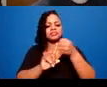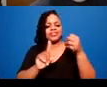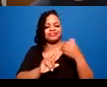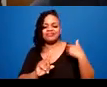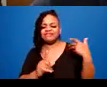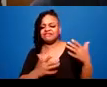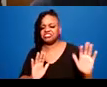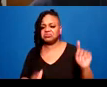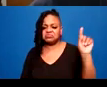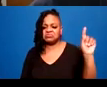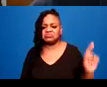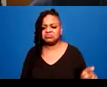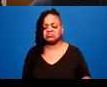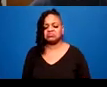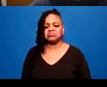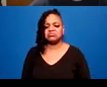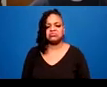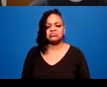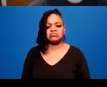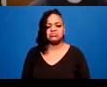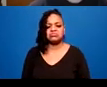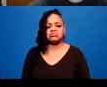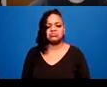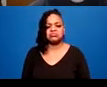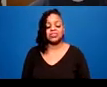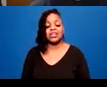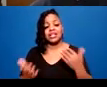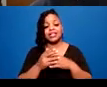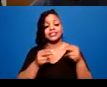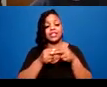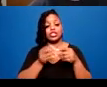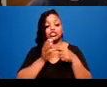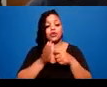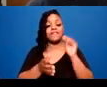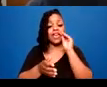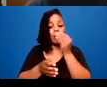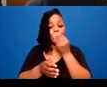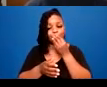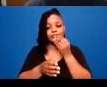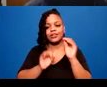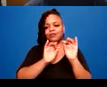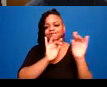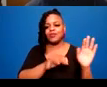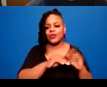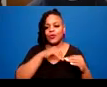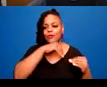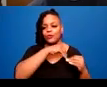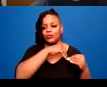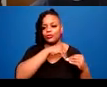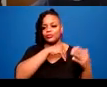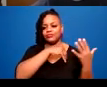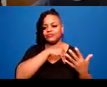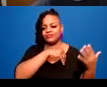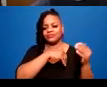the flowers again, the white and pink flowers from earlier and text, which I will read out.